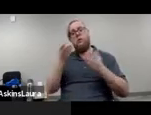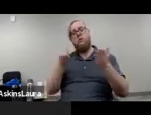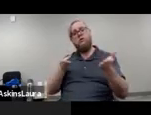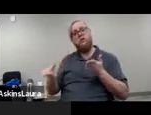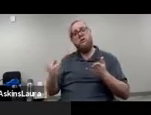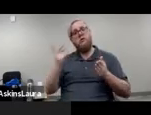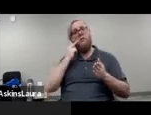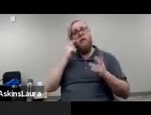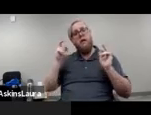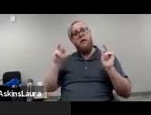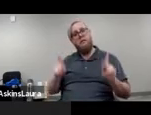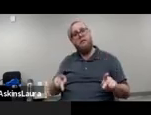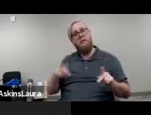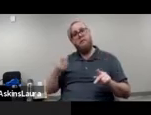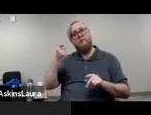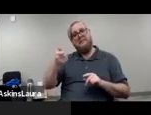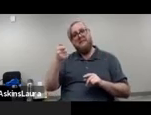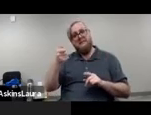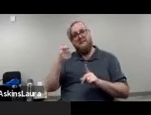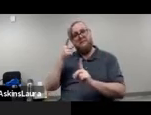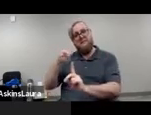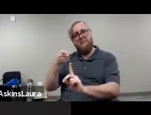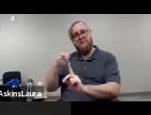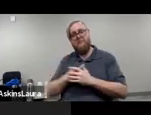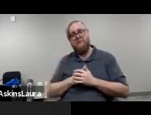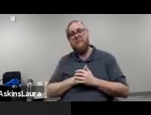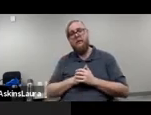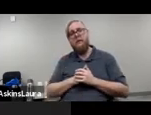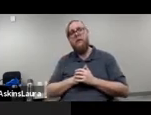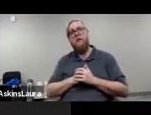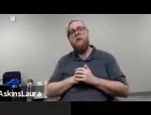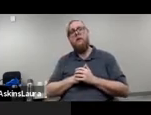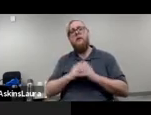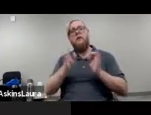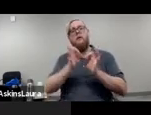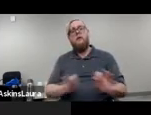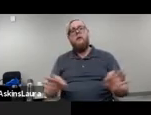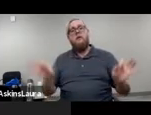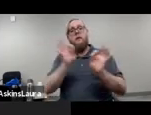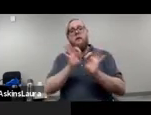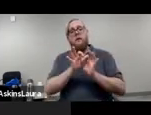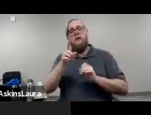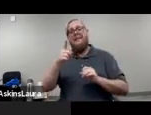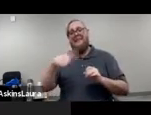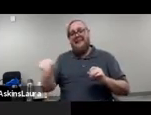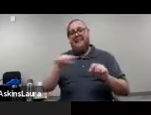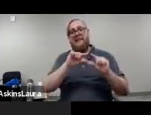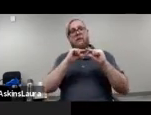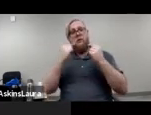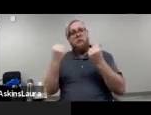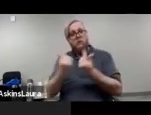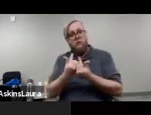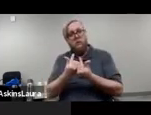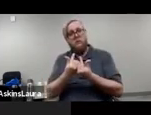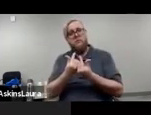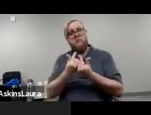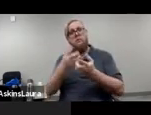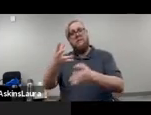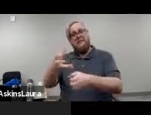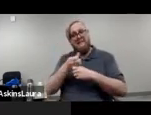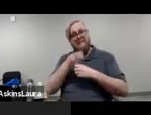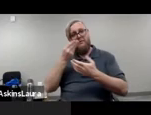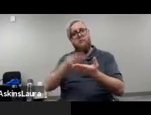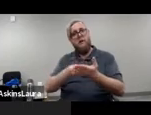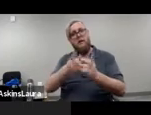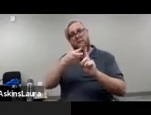persons specifically. It is important that these entities receive their